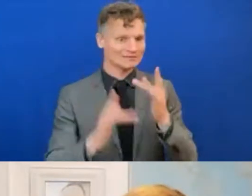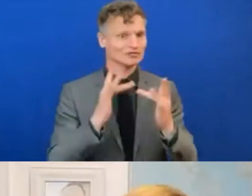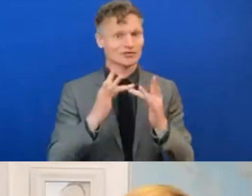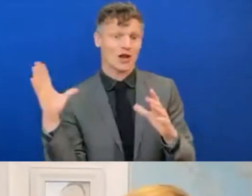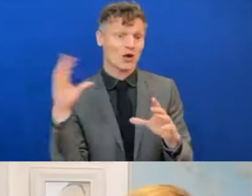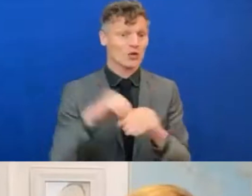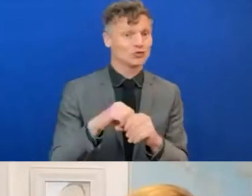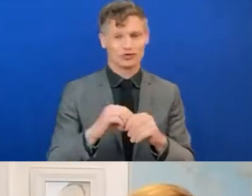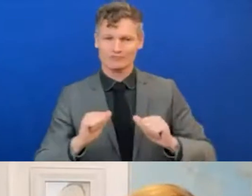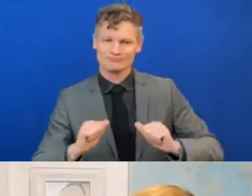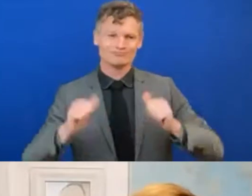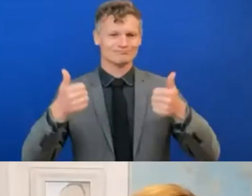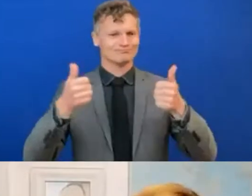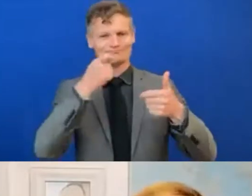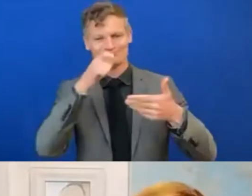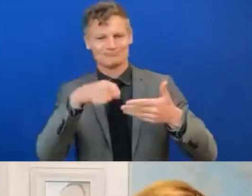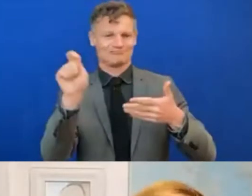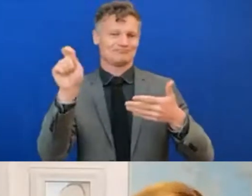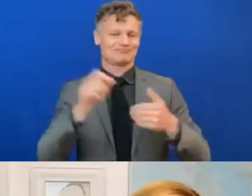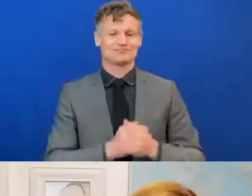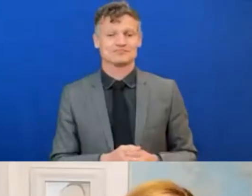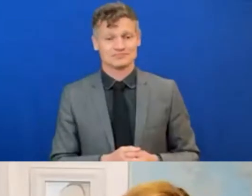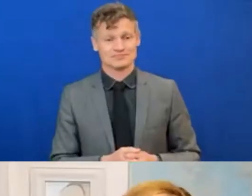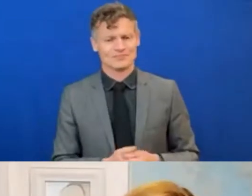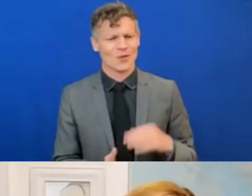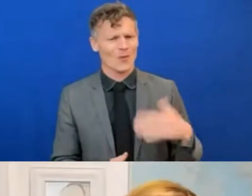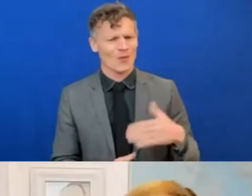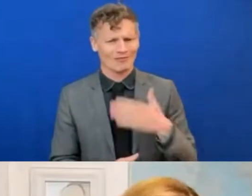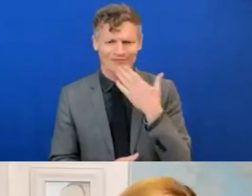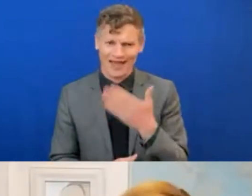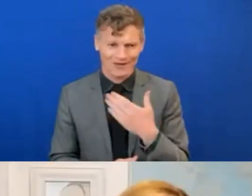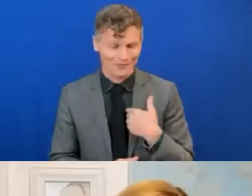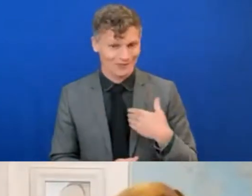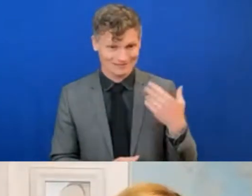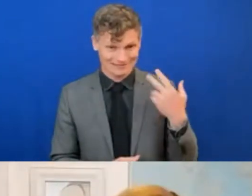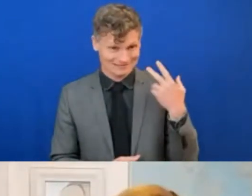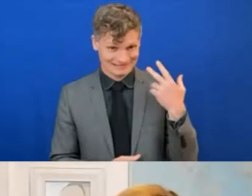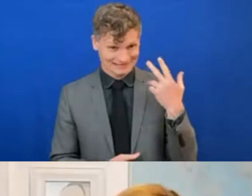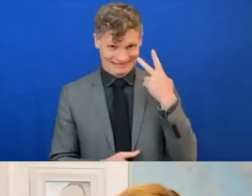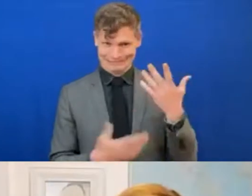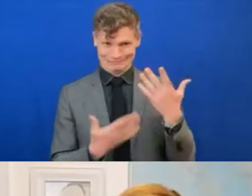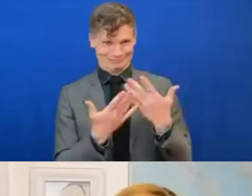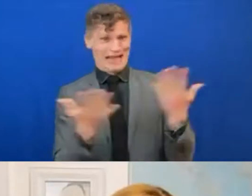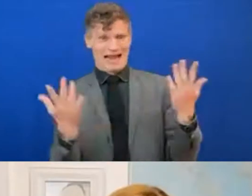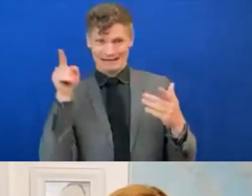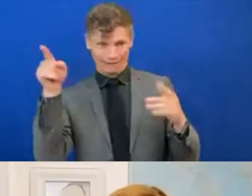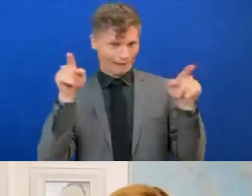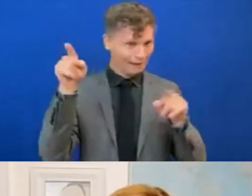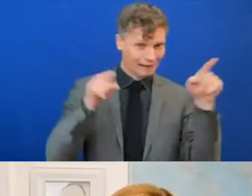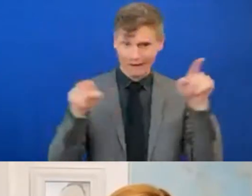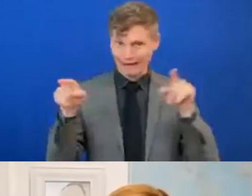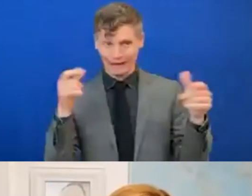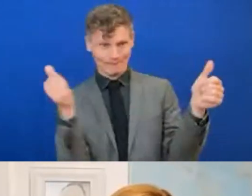inspiring, the number of partnerships that are emerging. And we just heard about a major one from Hans, as you said, and there's so many others. GIGA initiative is great, too.